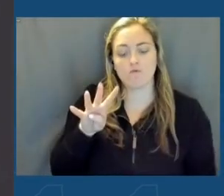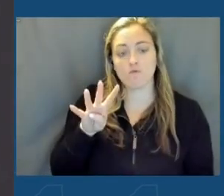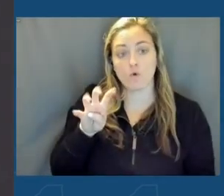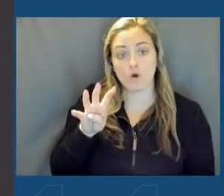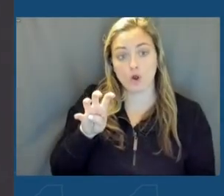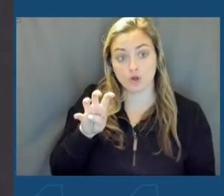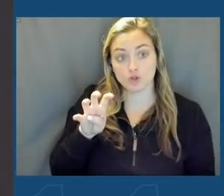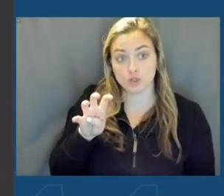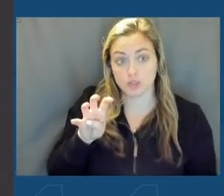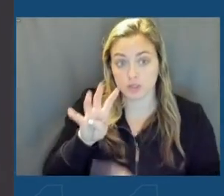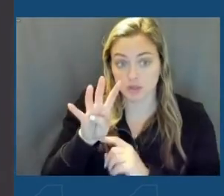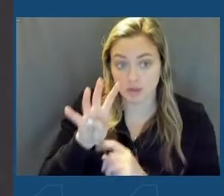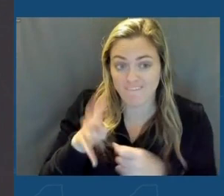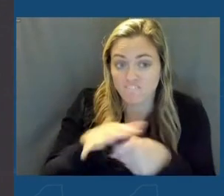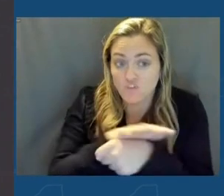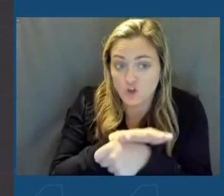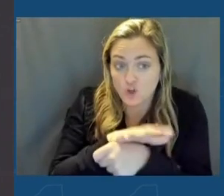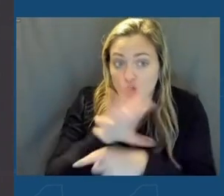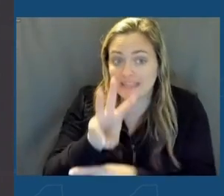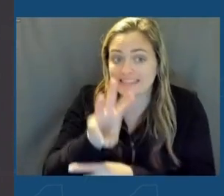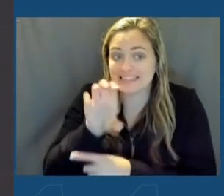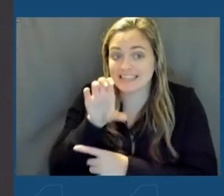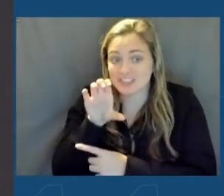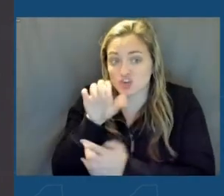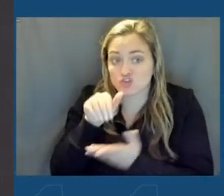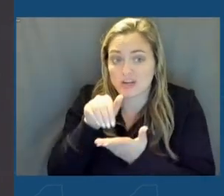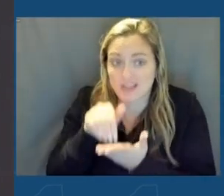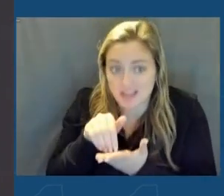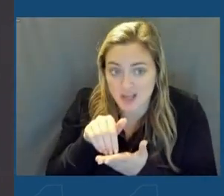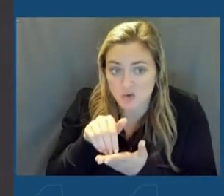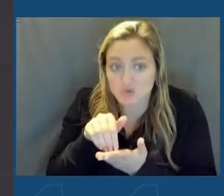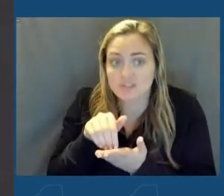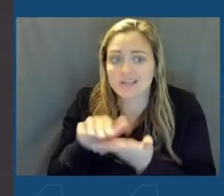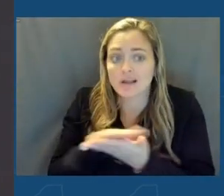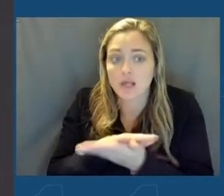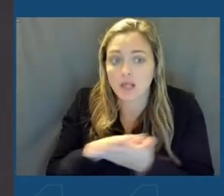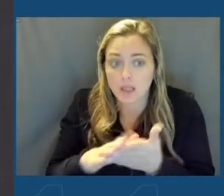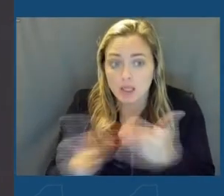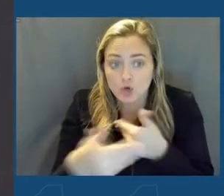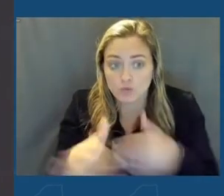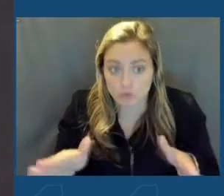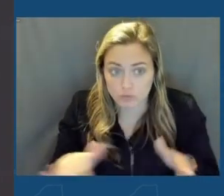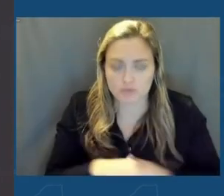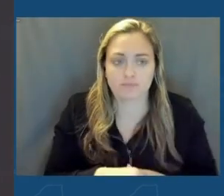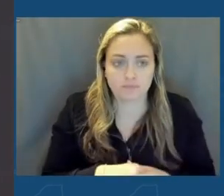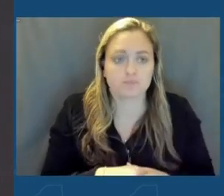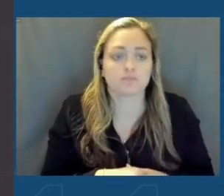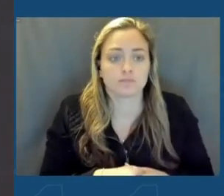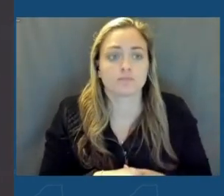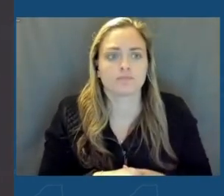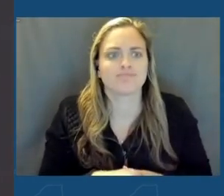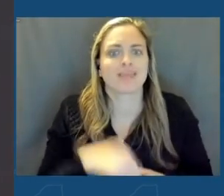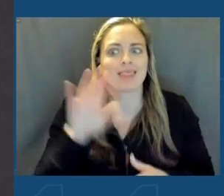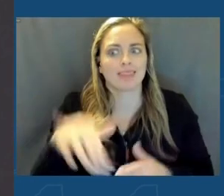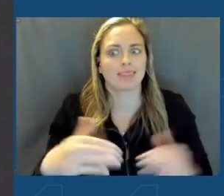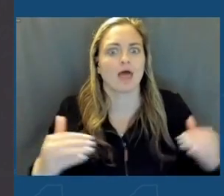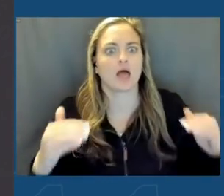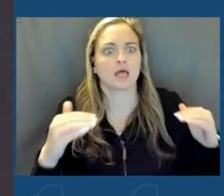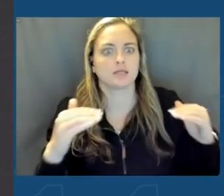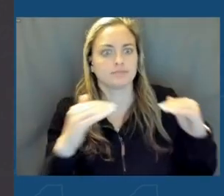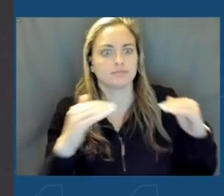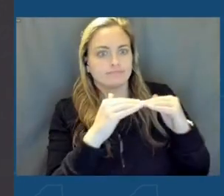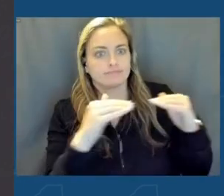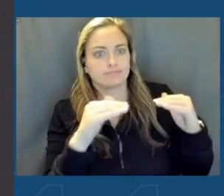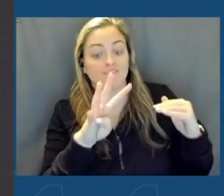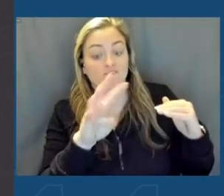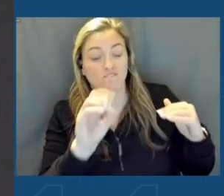600,000 square feet clean rooms. And yes, that is equivalent of